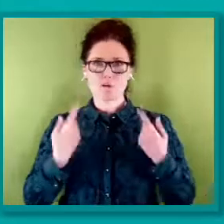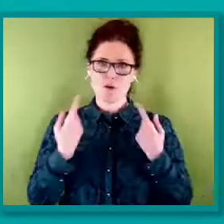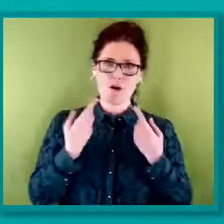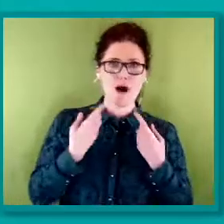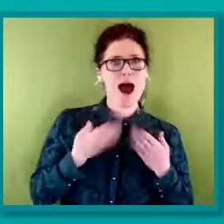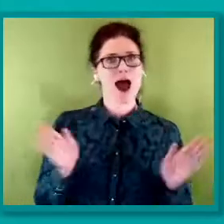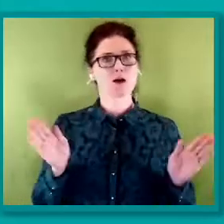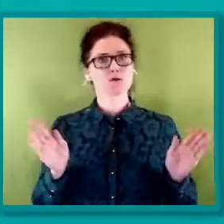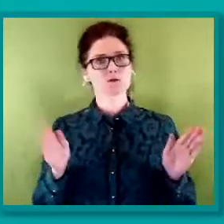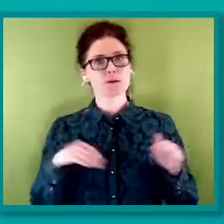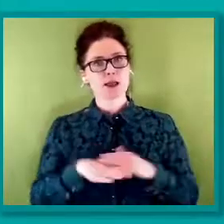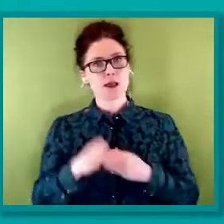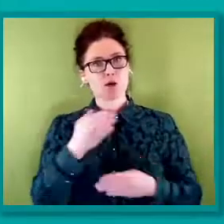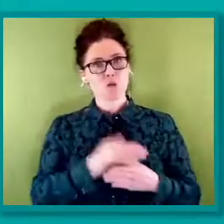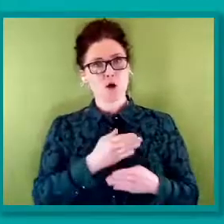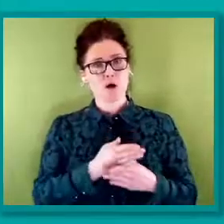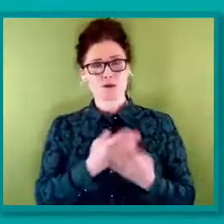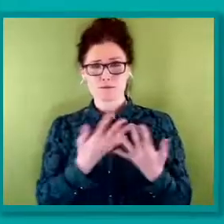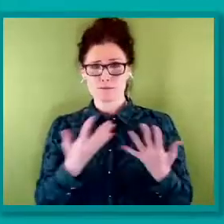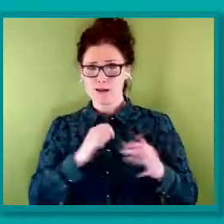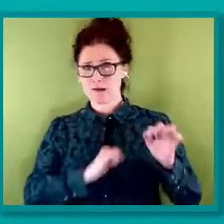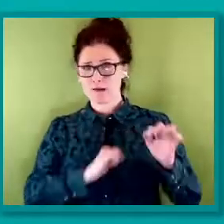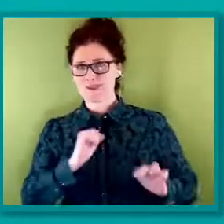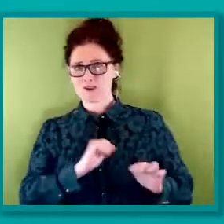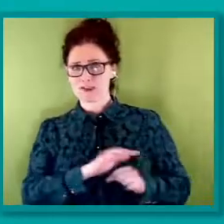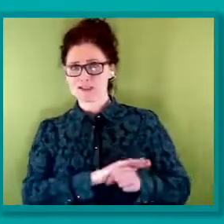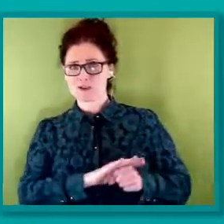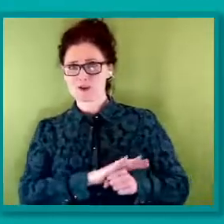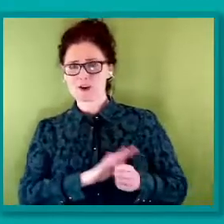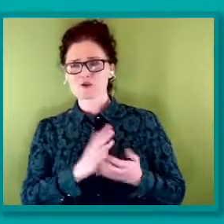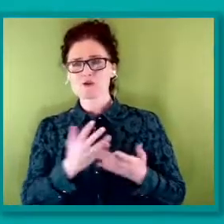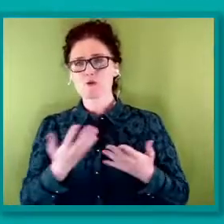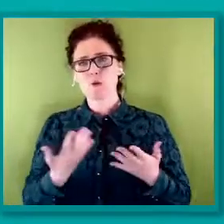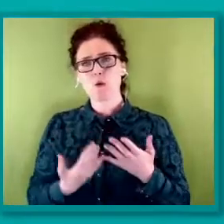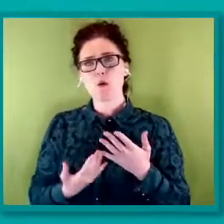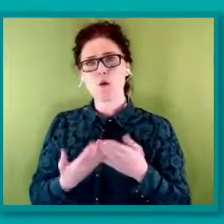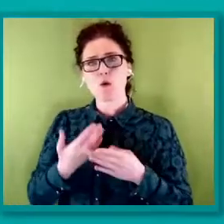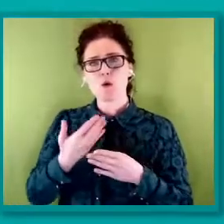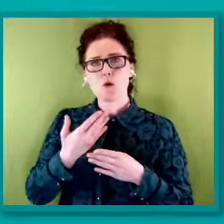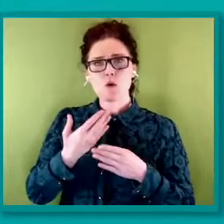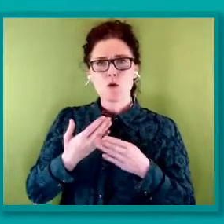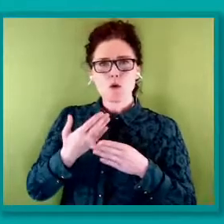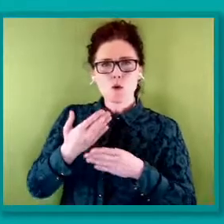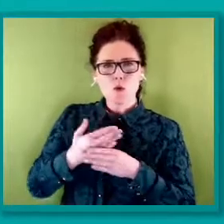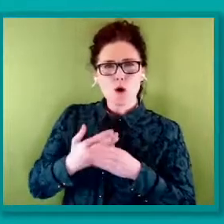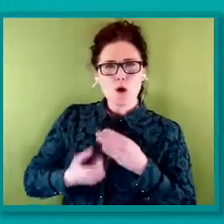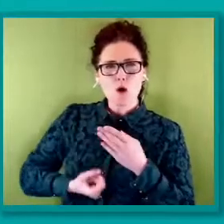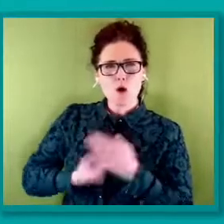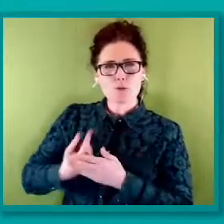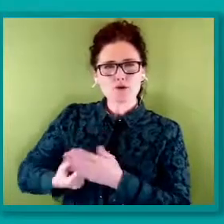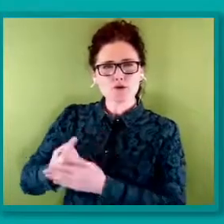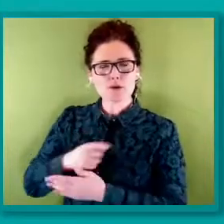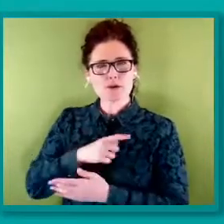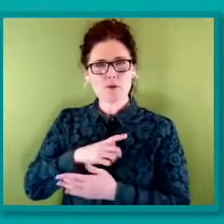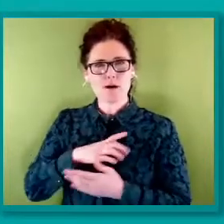had avoided situations in workplaces or work opportunities because of the fear of being harassed or being outed